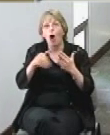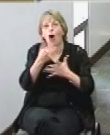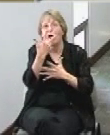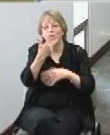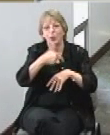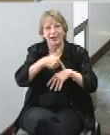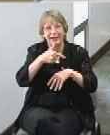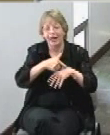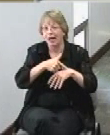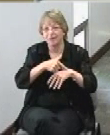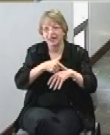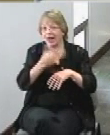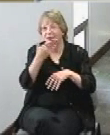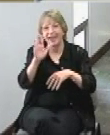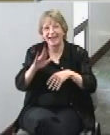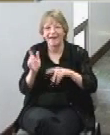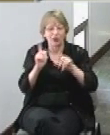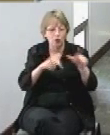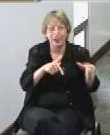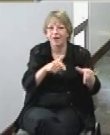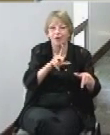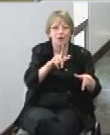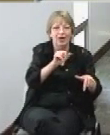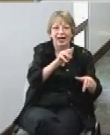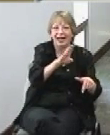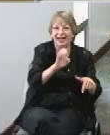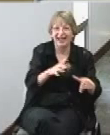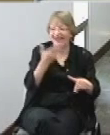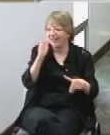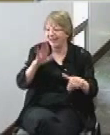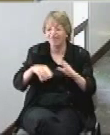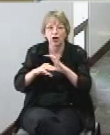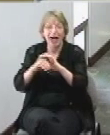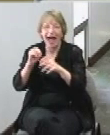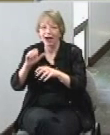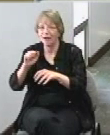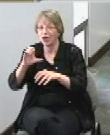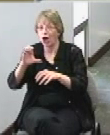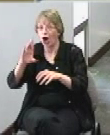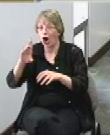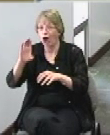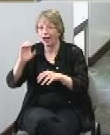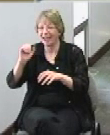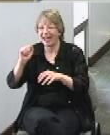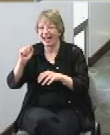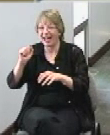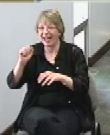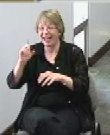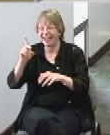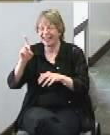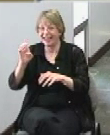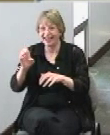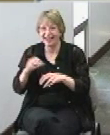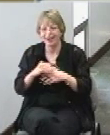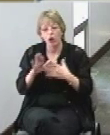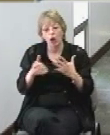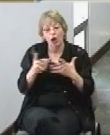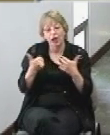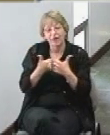grandkids have yet to bowl we're gonna have all our arcade games selected by a consultant